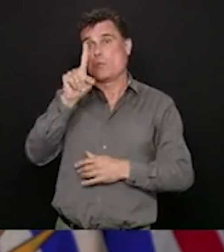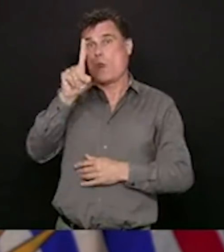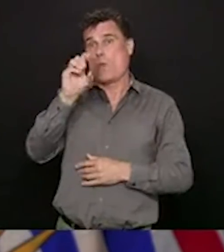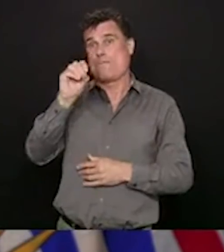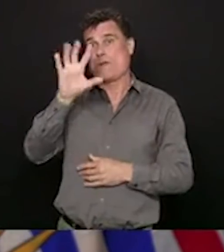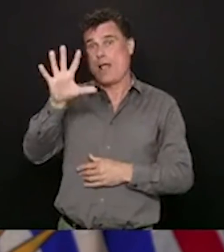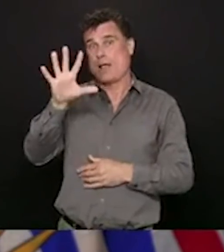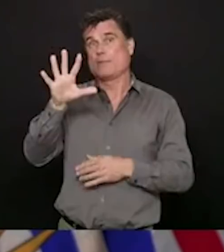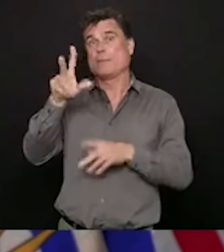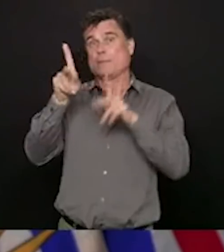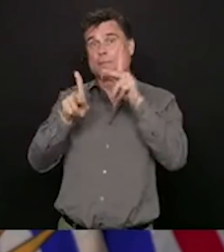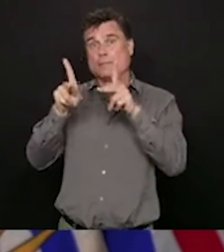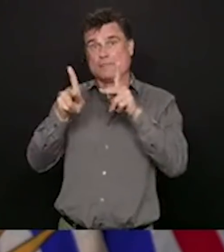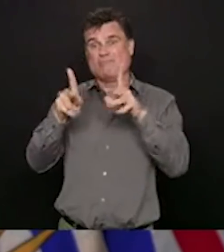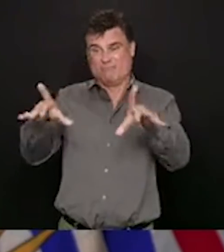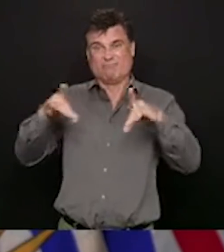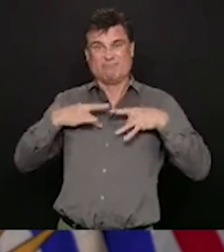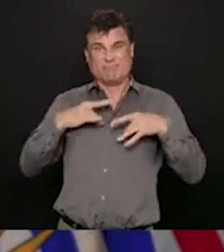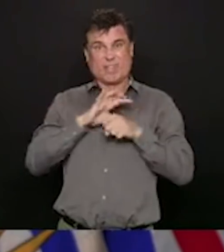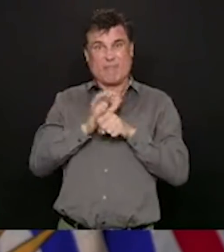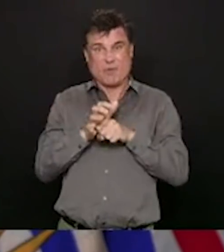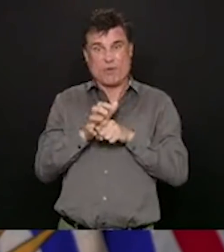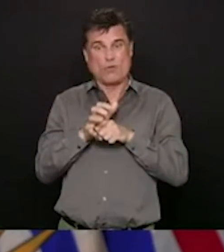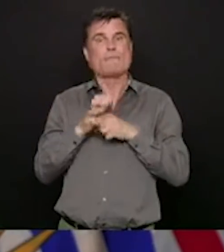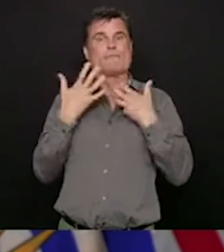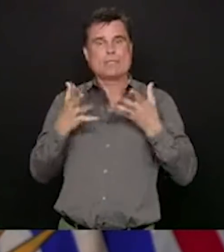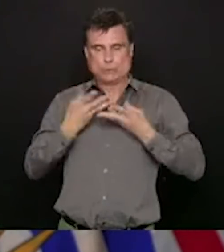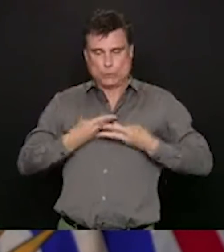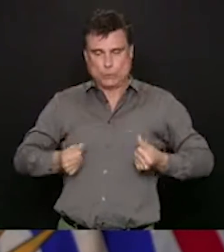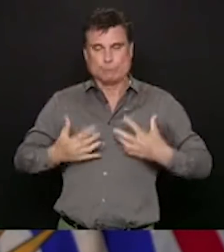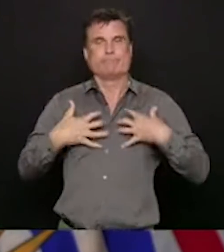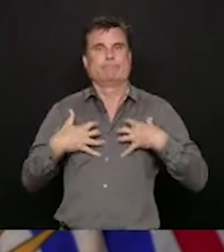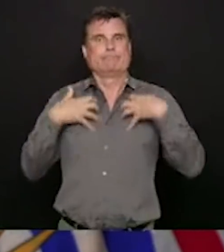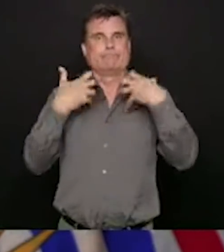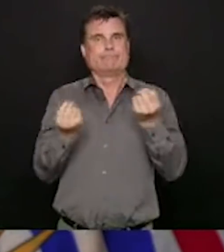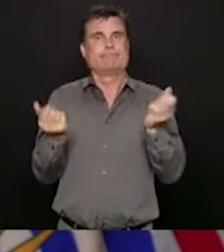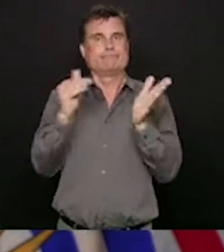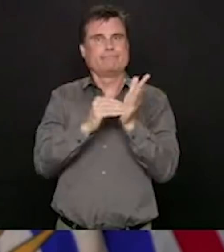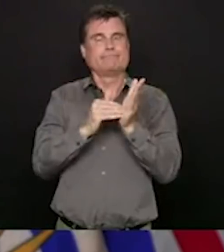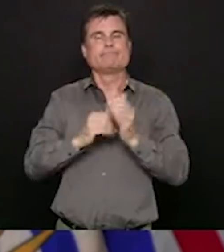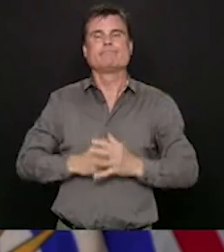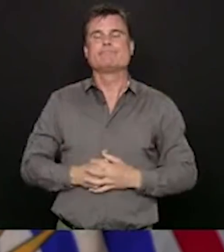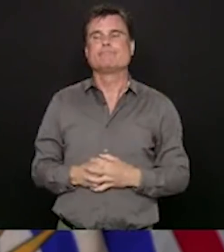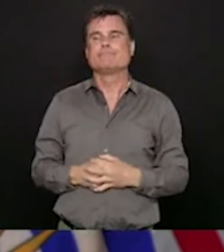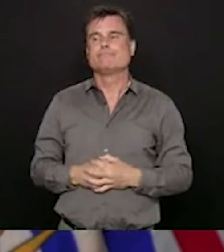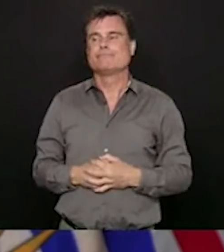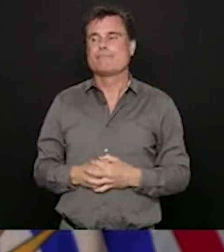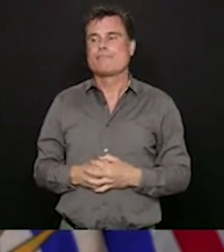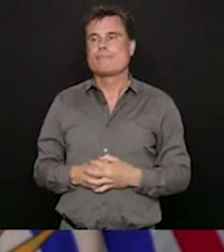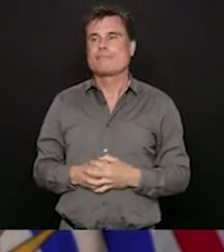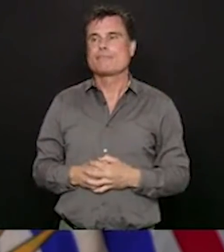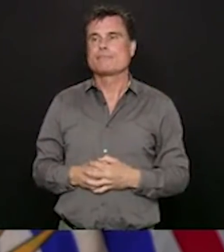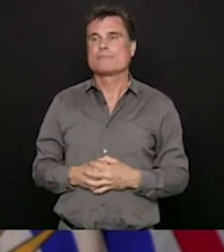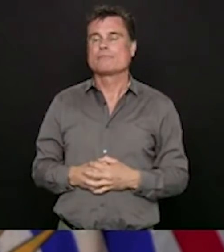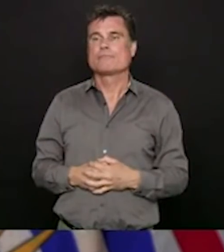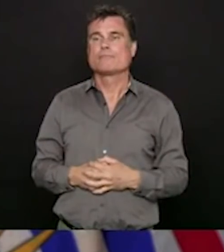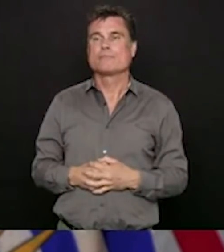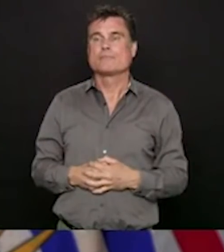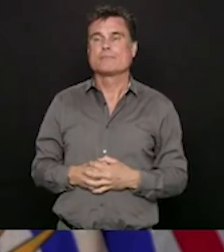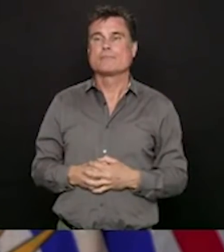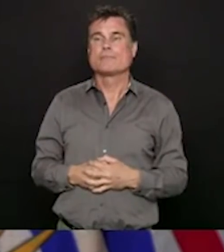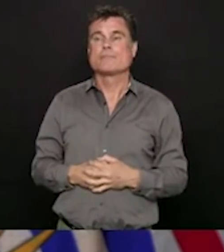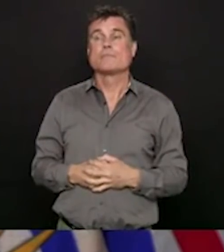We've spoken extensively over the last many days and weeks about our testing strategy, and I just wanted to